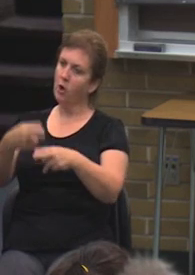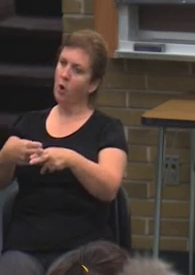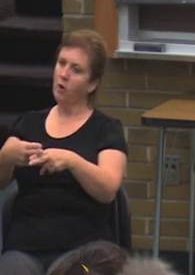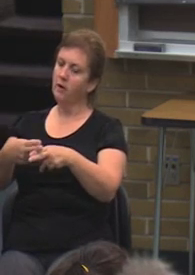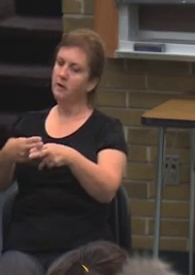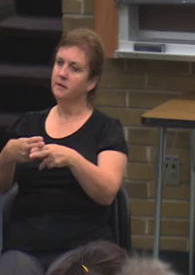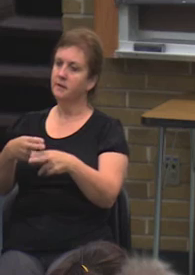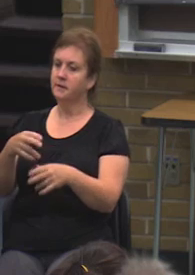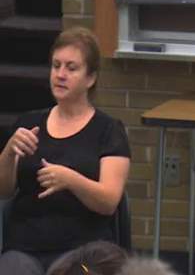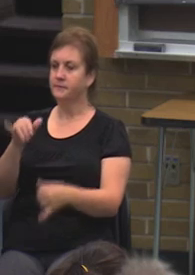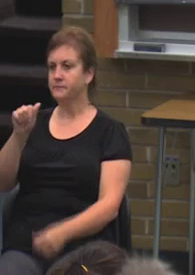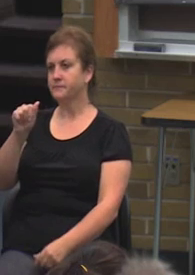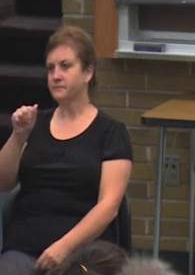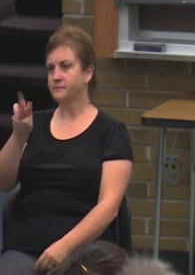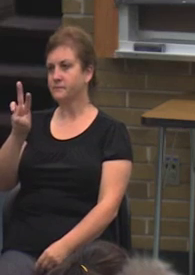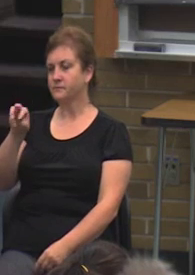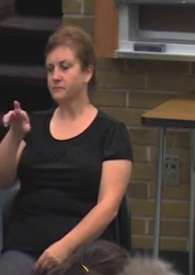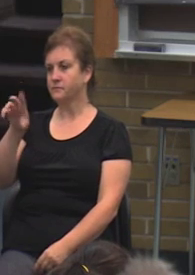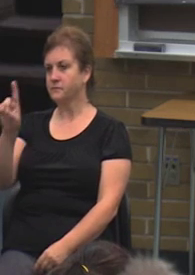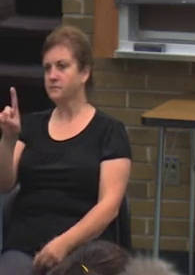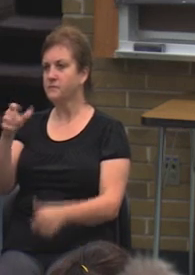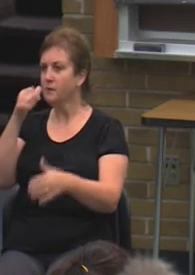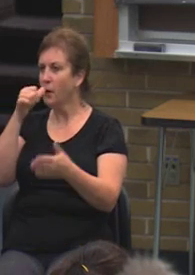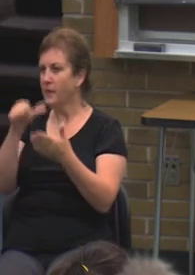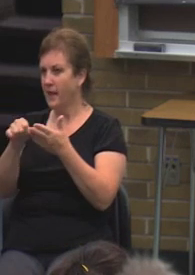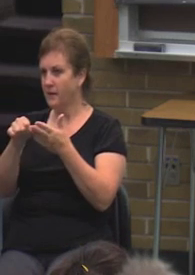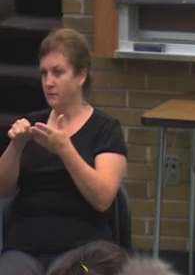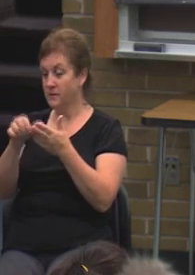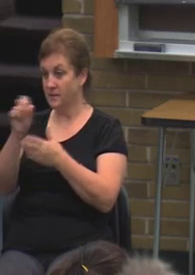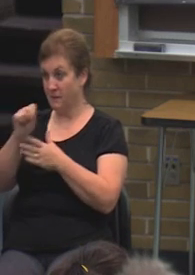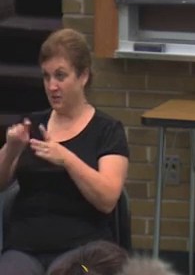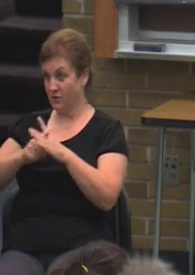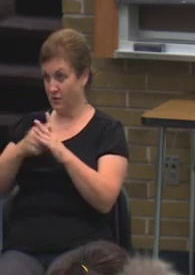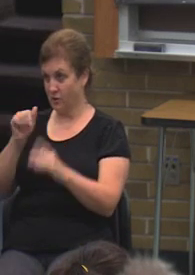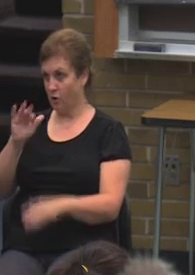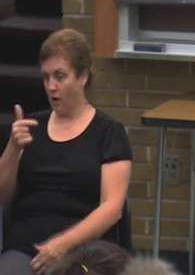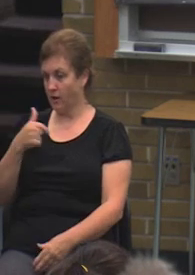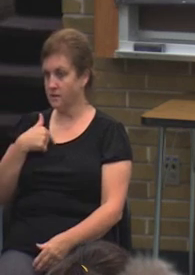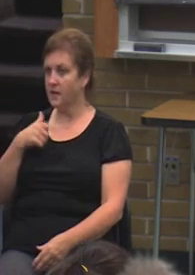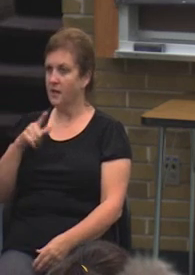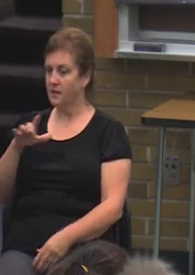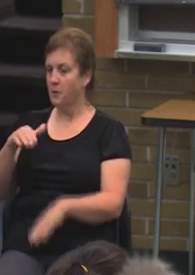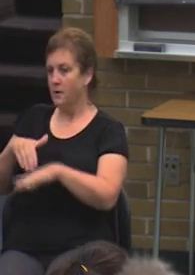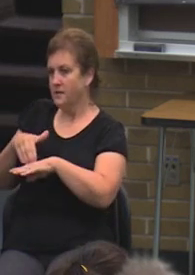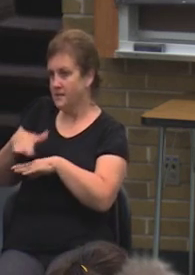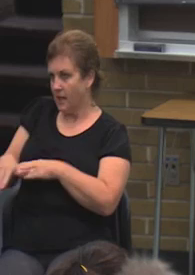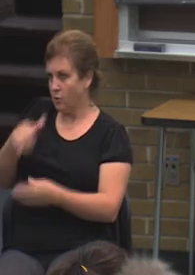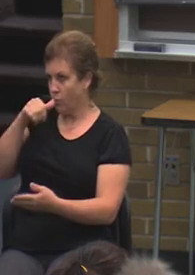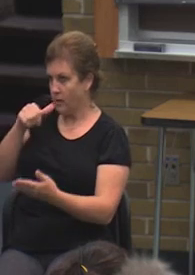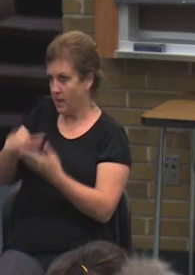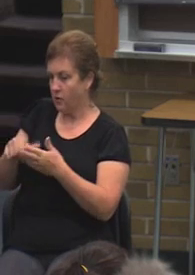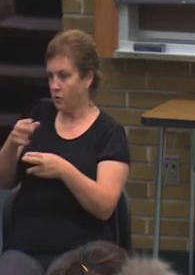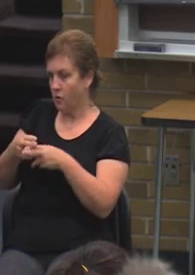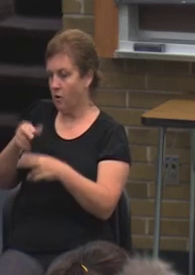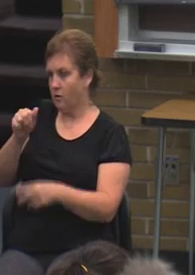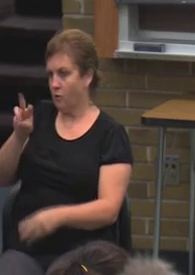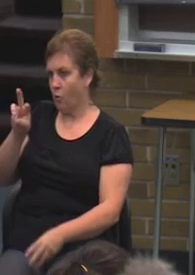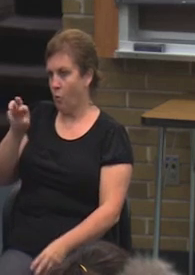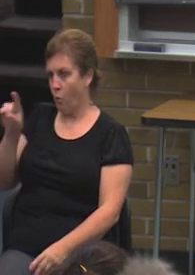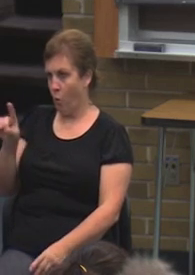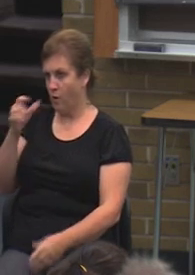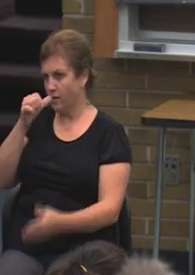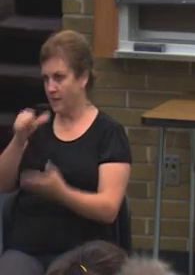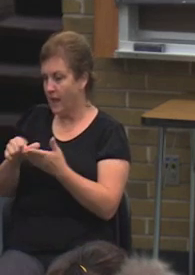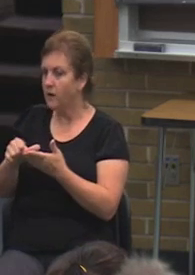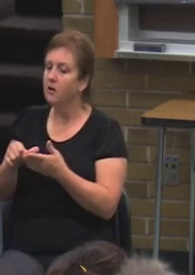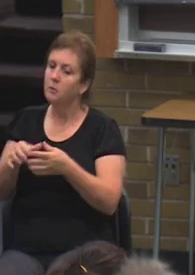an award letter right when the semester begins in August. That award letter will give you a brief overview as